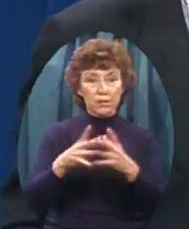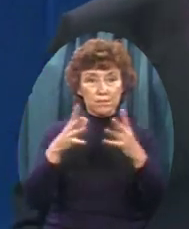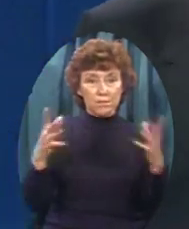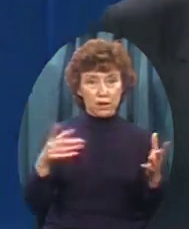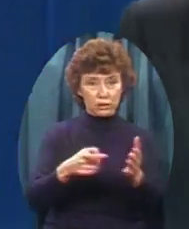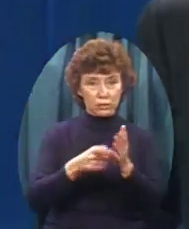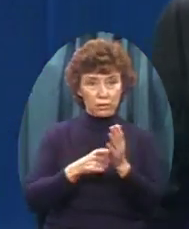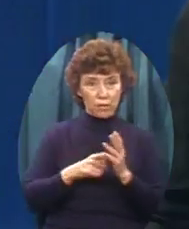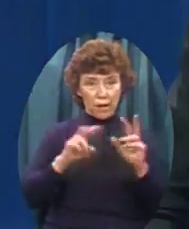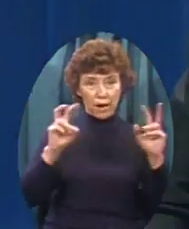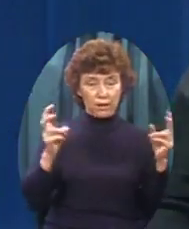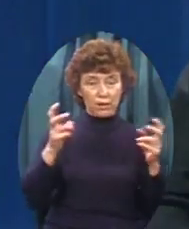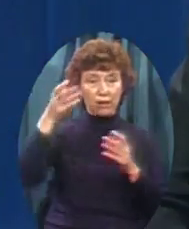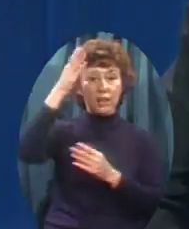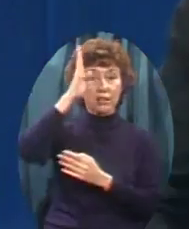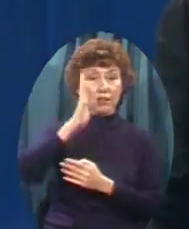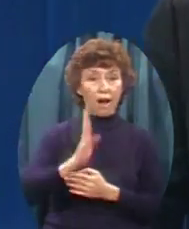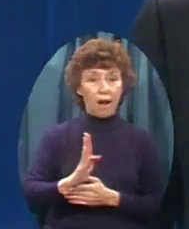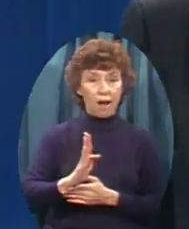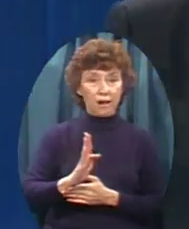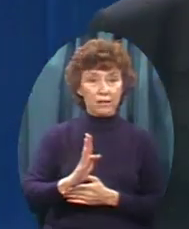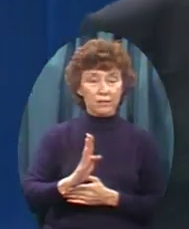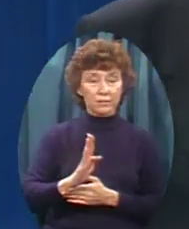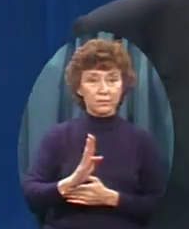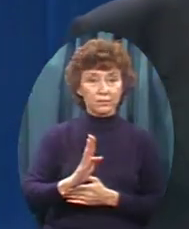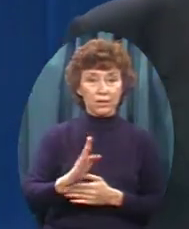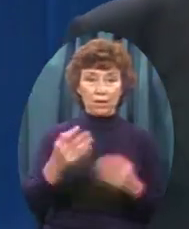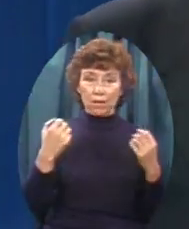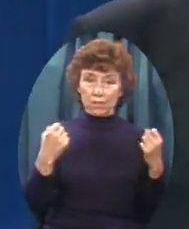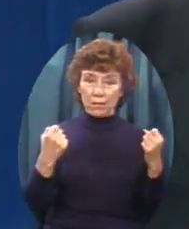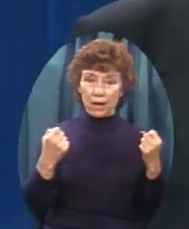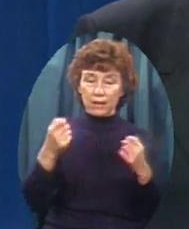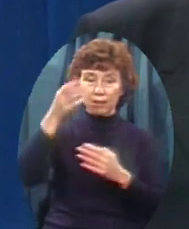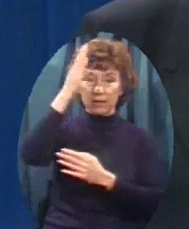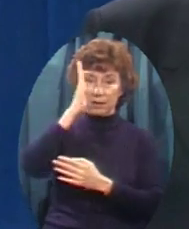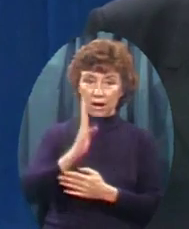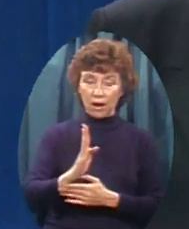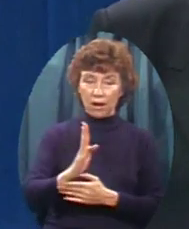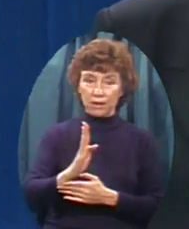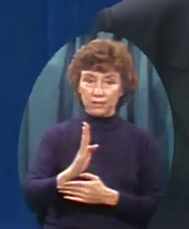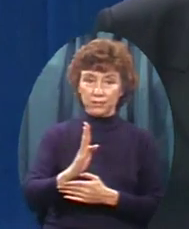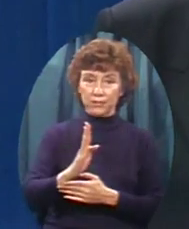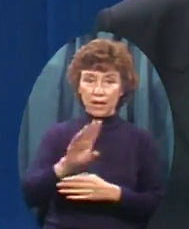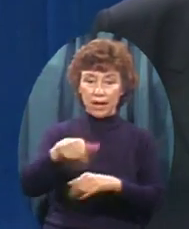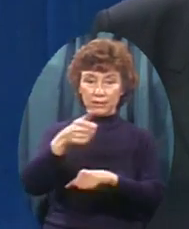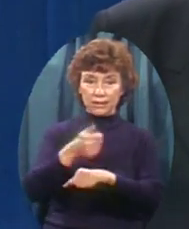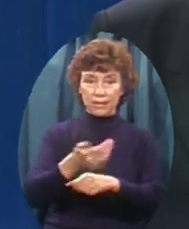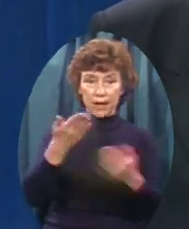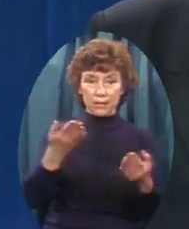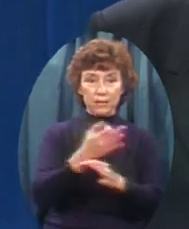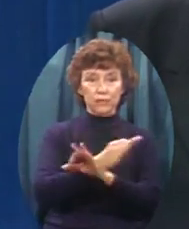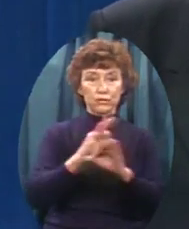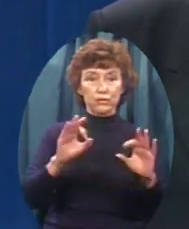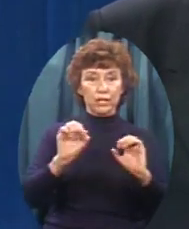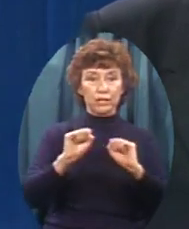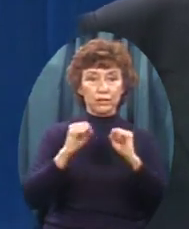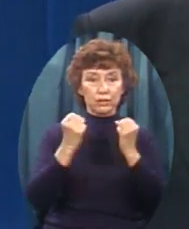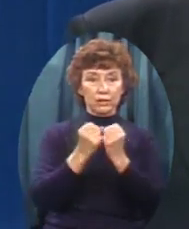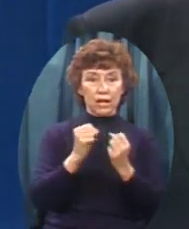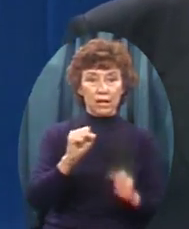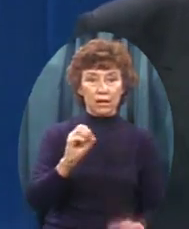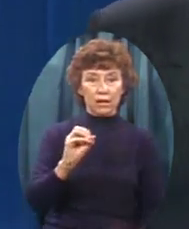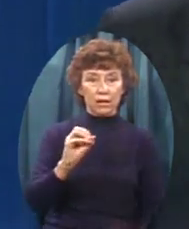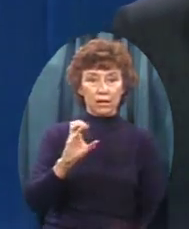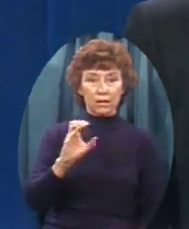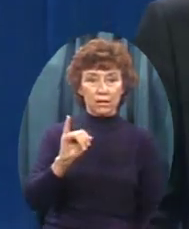almighty Has brought about In my opinion This free society For the purpose Of